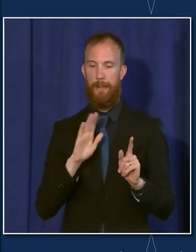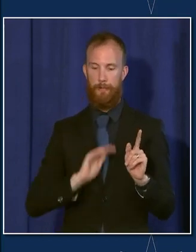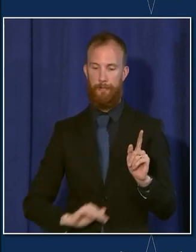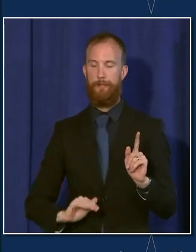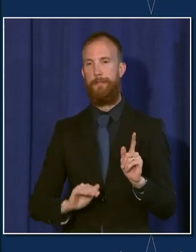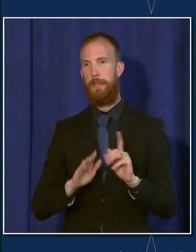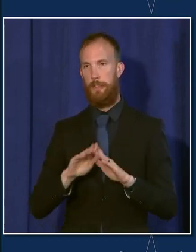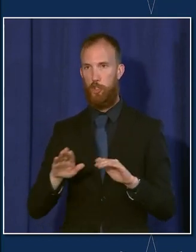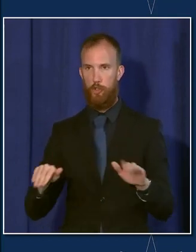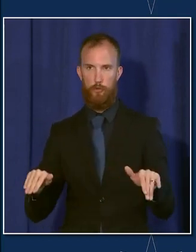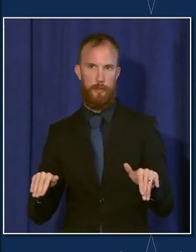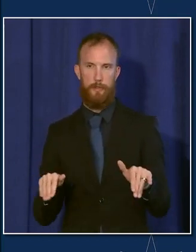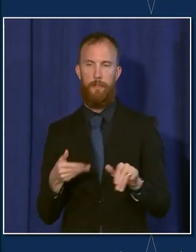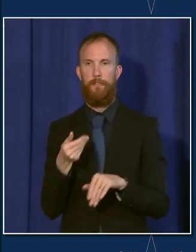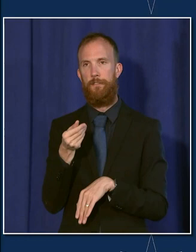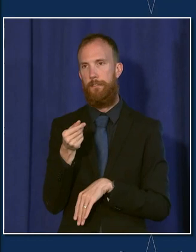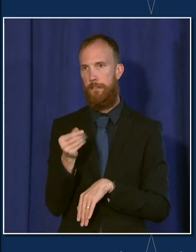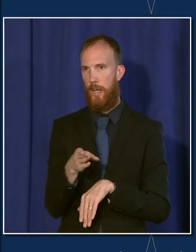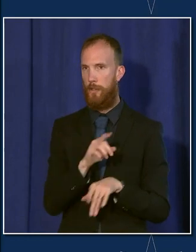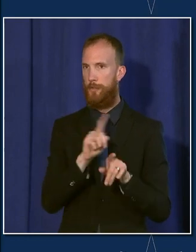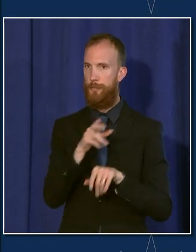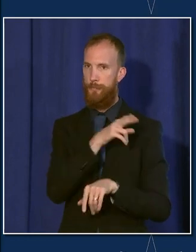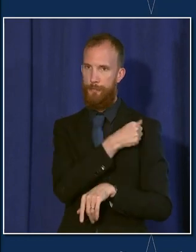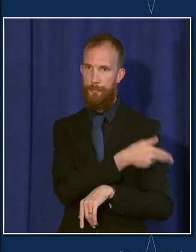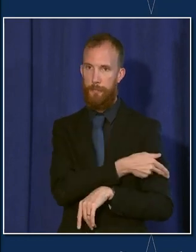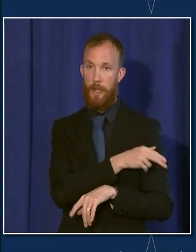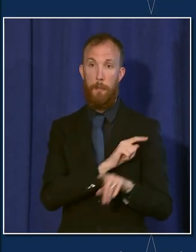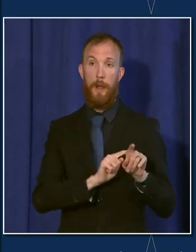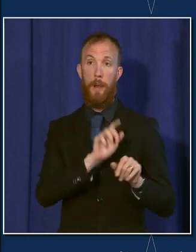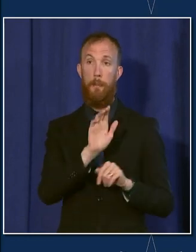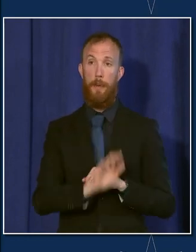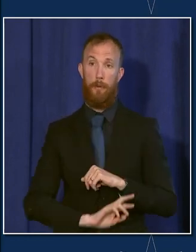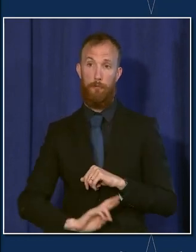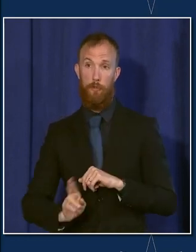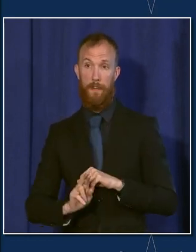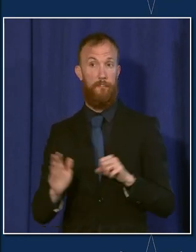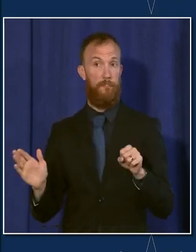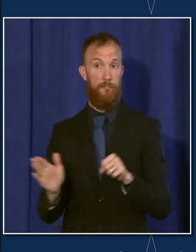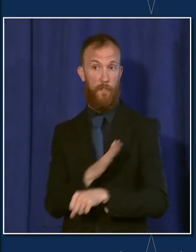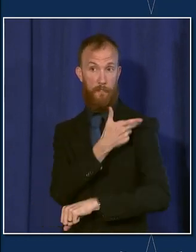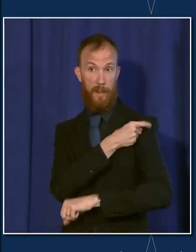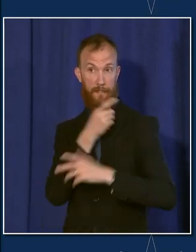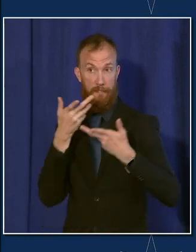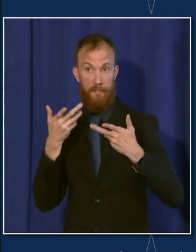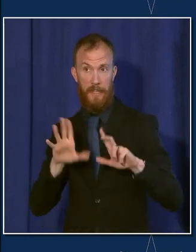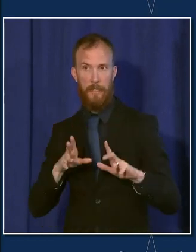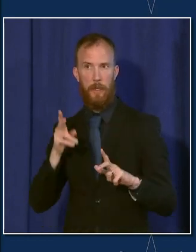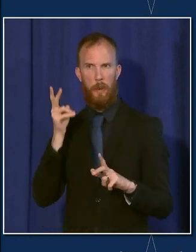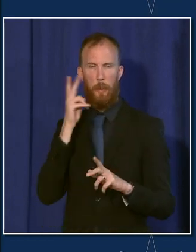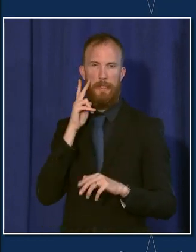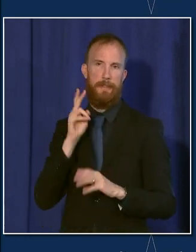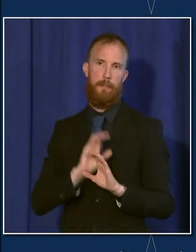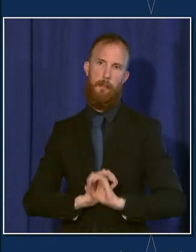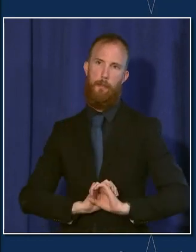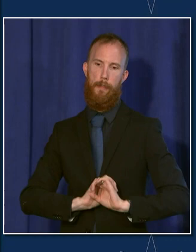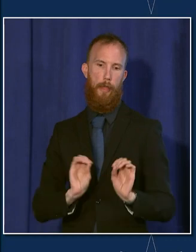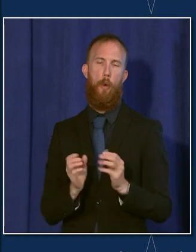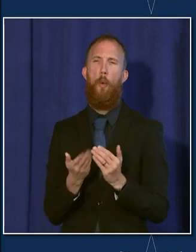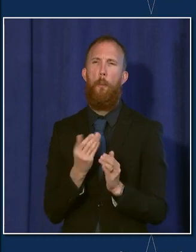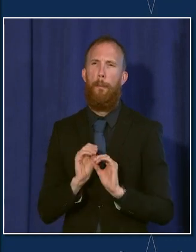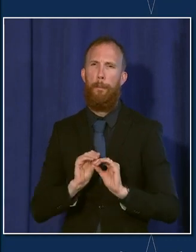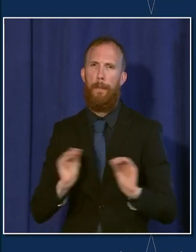really continue to have very low rates. But then if you look in the bottom right, fully vaccinated, we're seeing almost nothing there. People who are fully